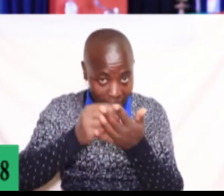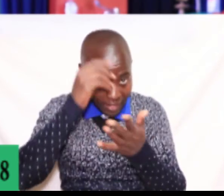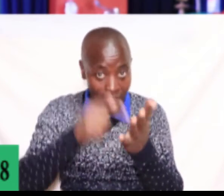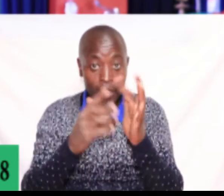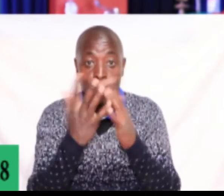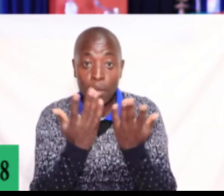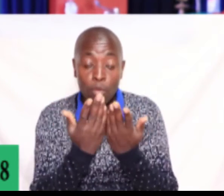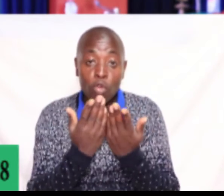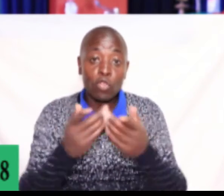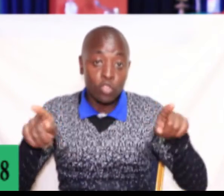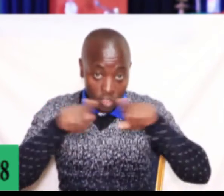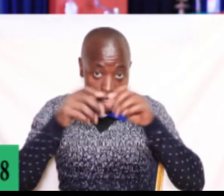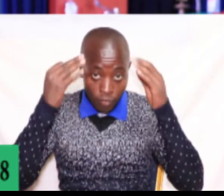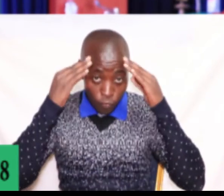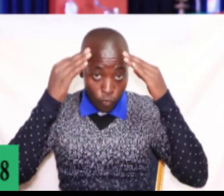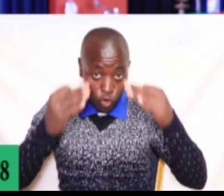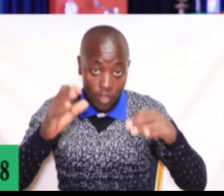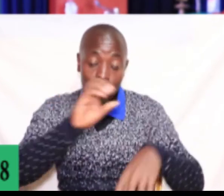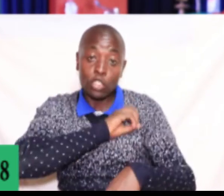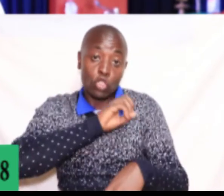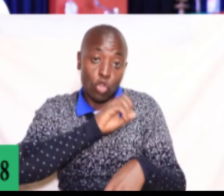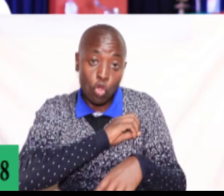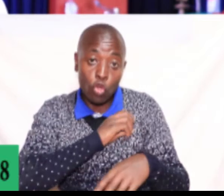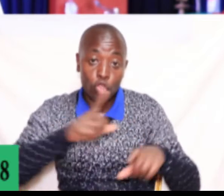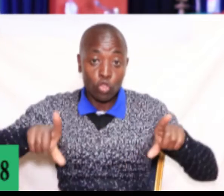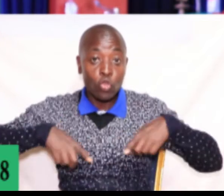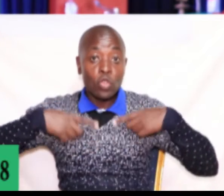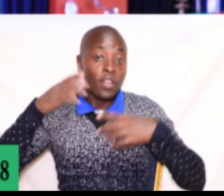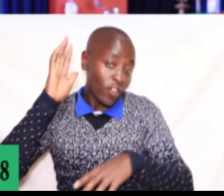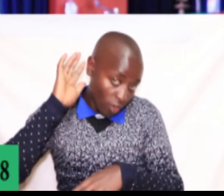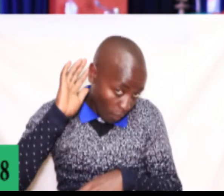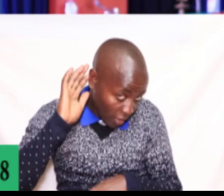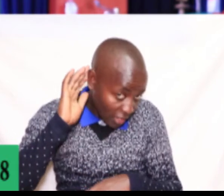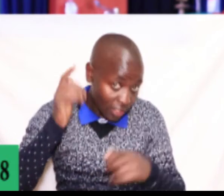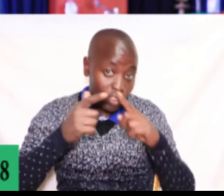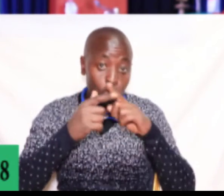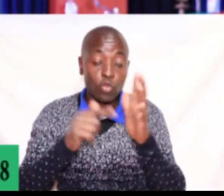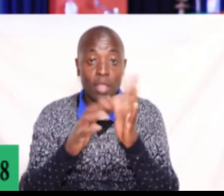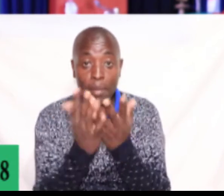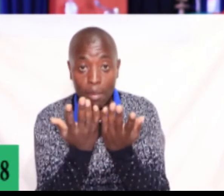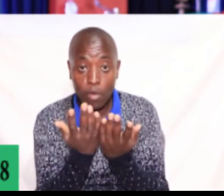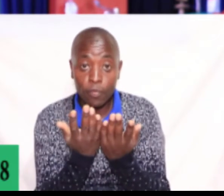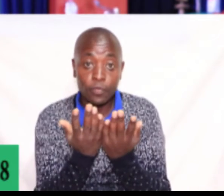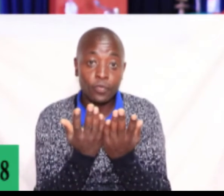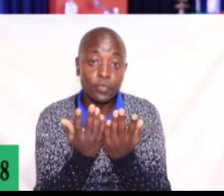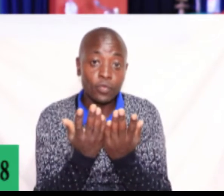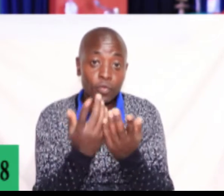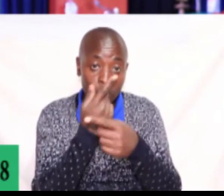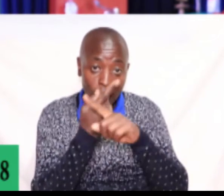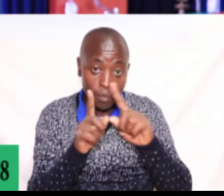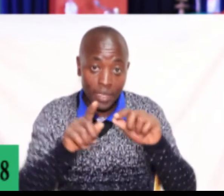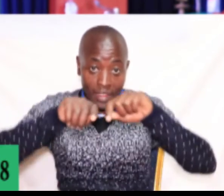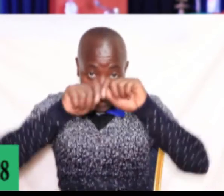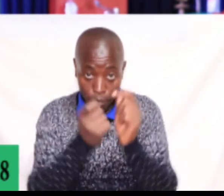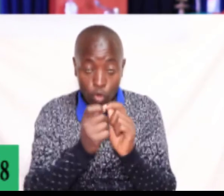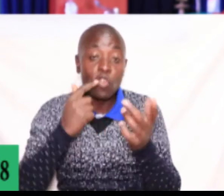and they were committing themselves to living in obedience to the scriptures. But they broke